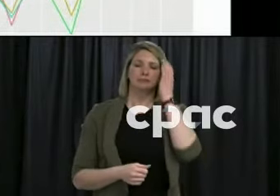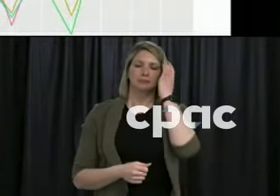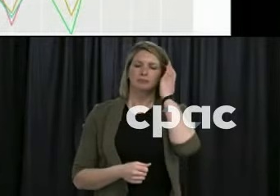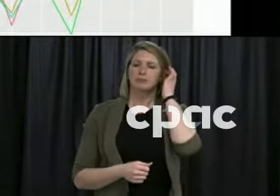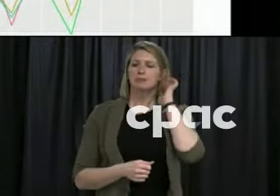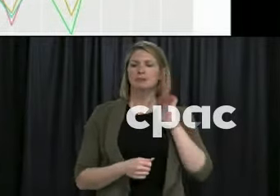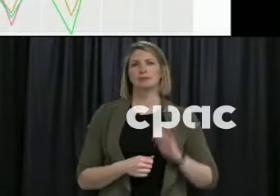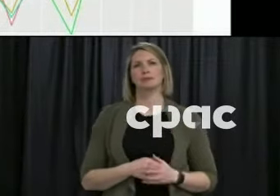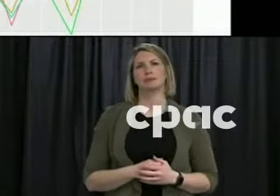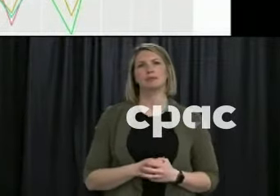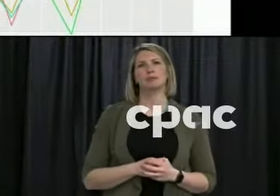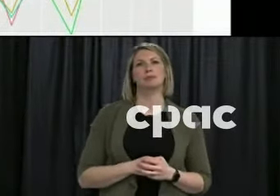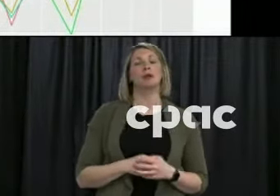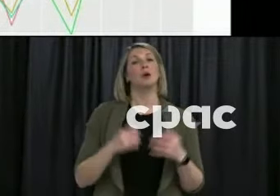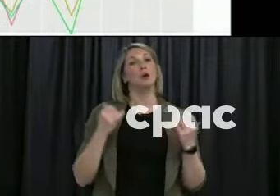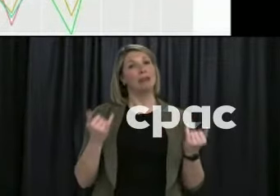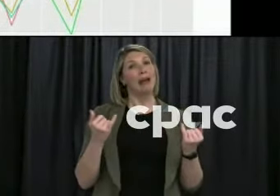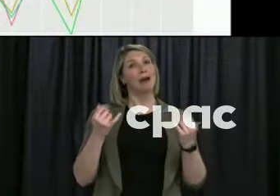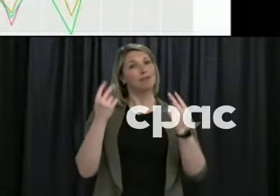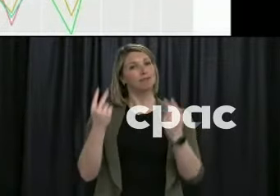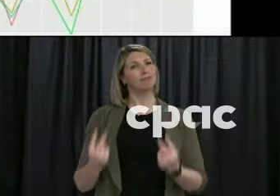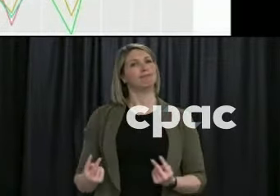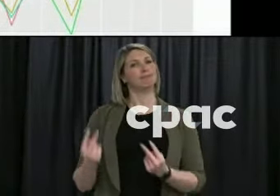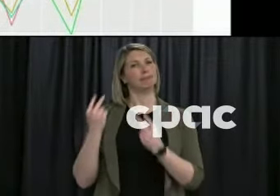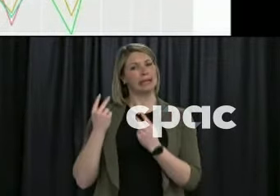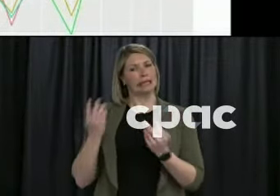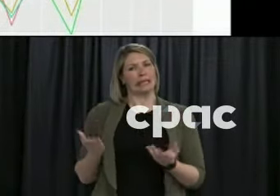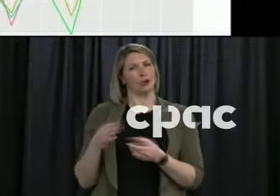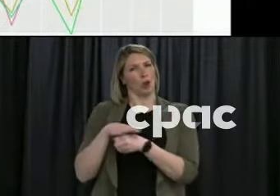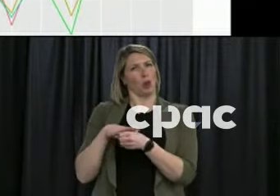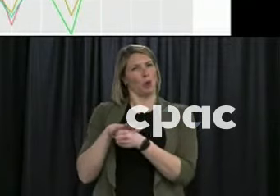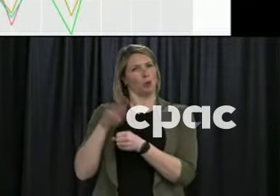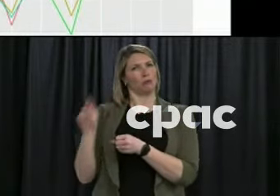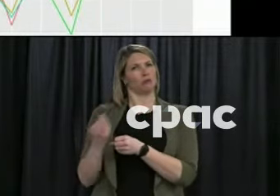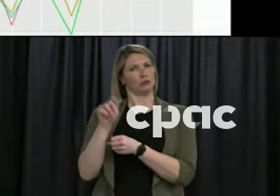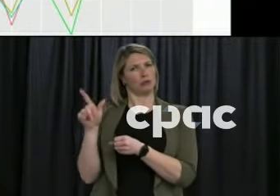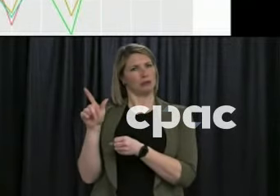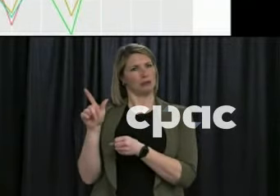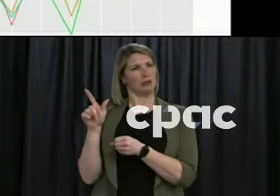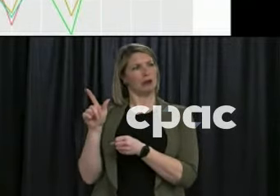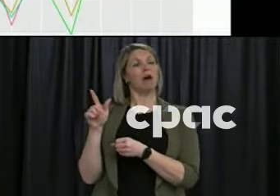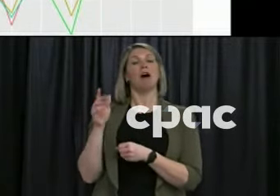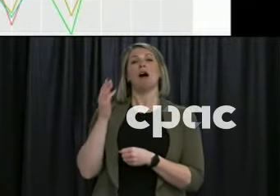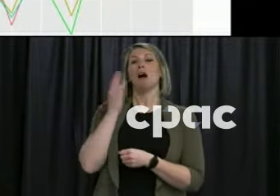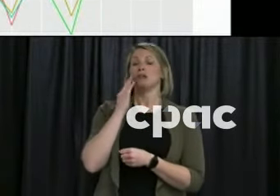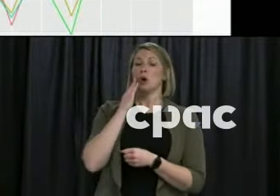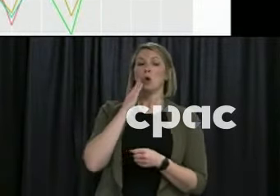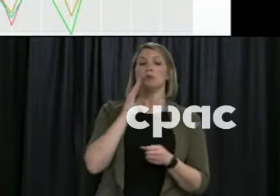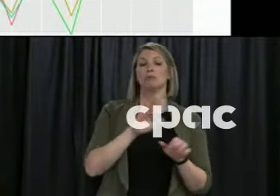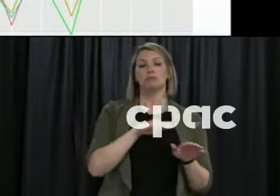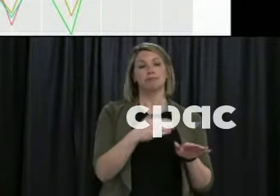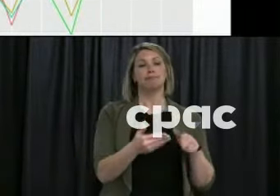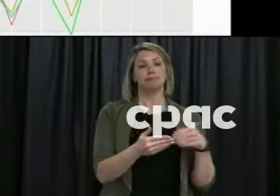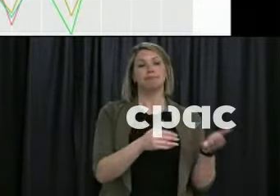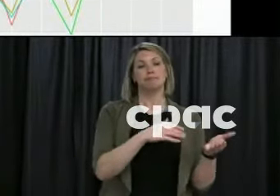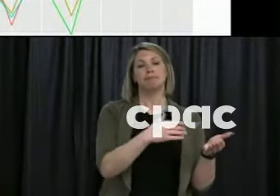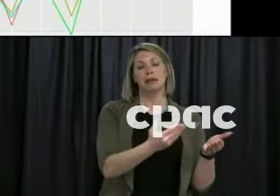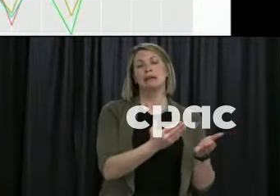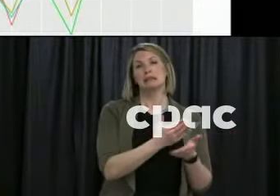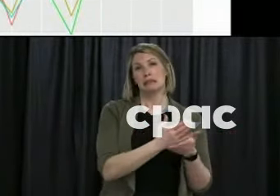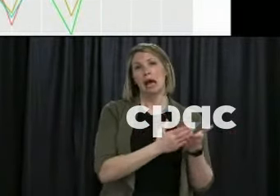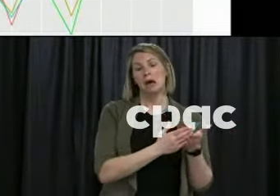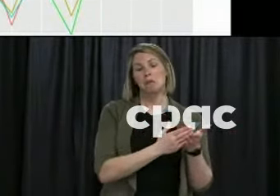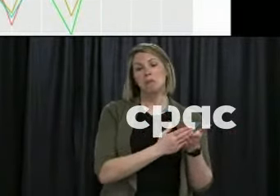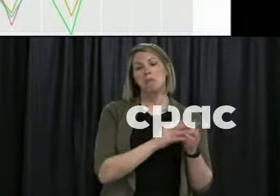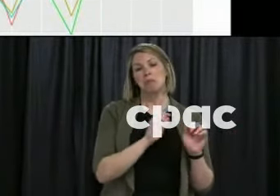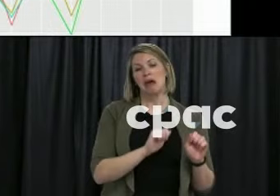So let's look back over the year. And the deaths, I realize, are a crude indicator, but there is still important to look at